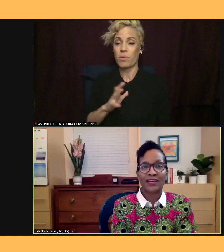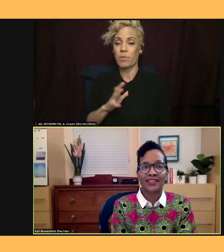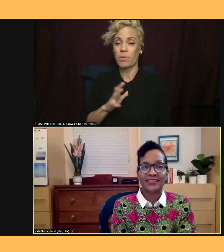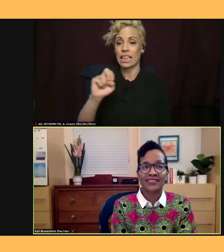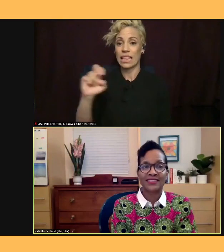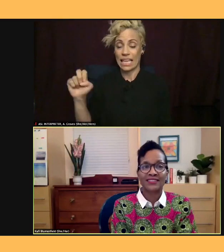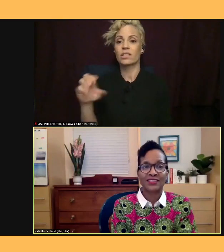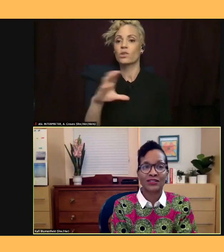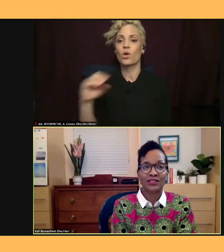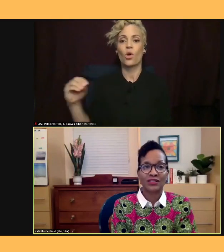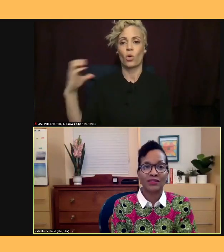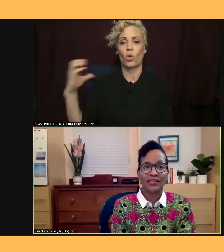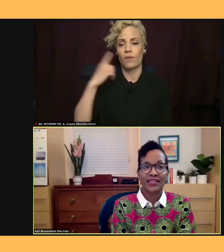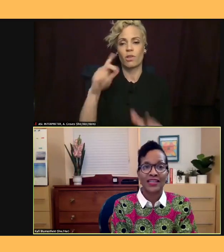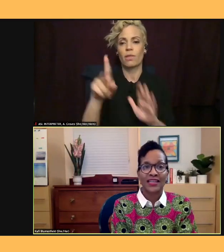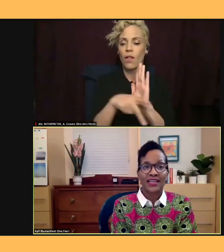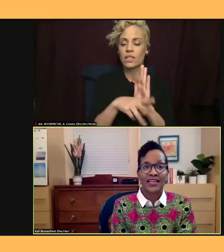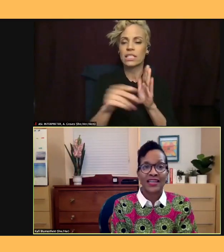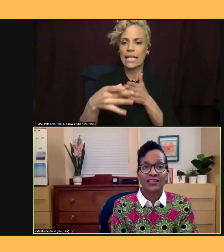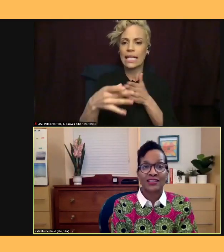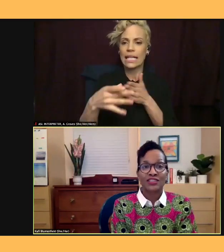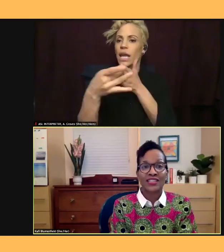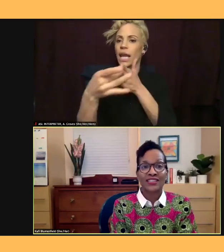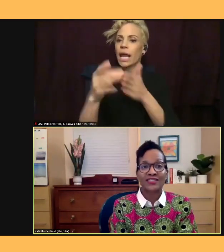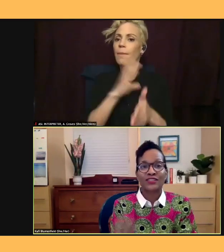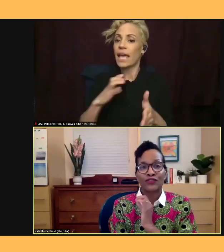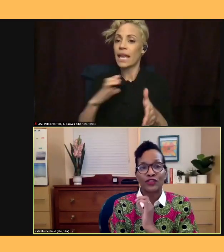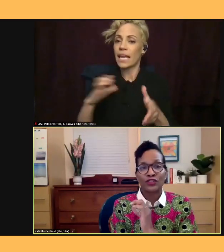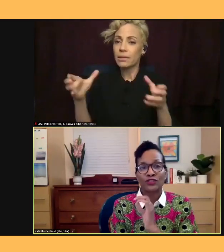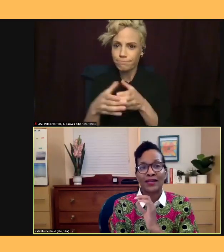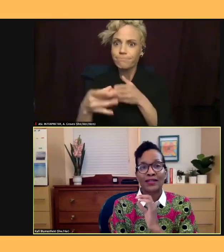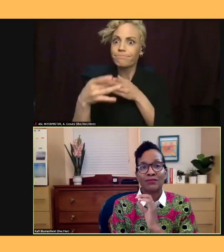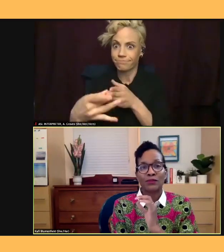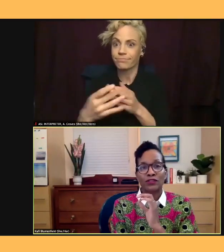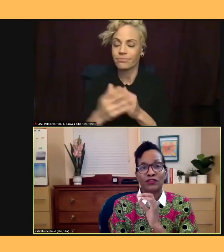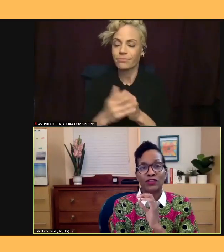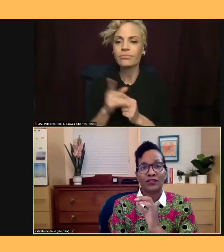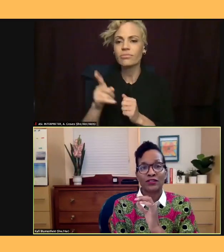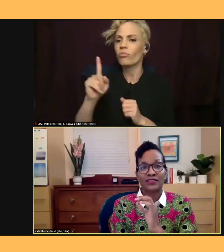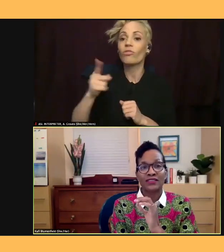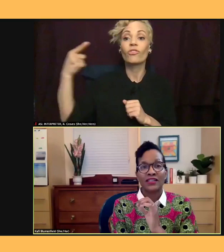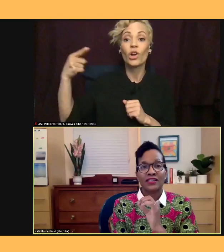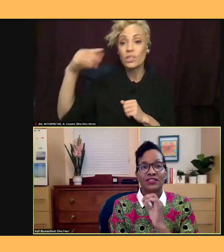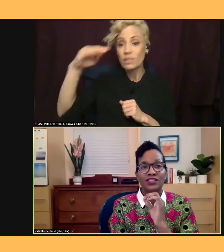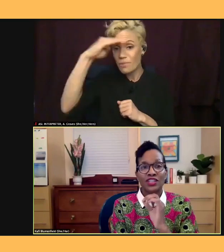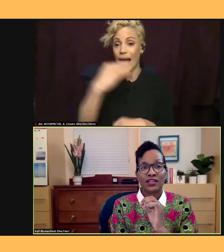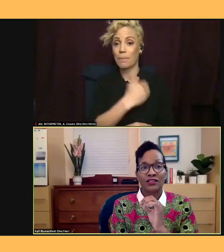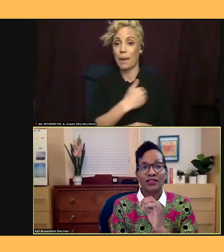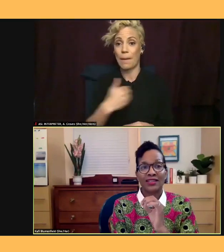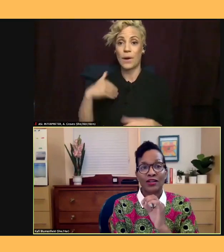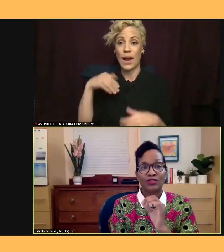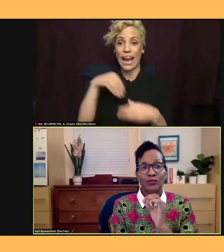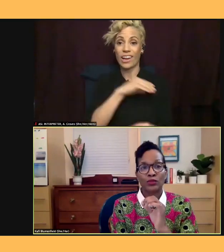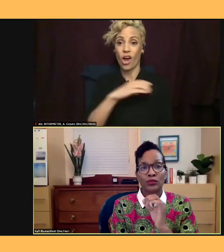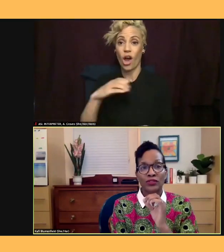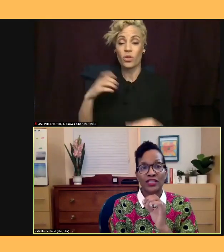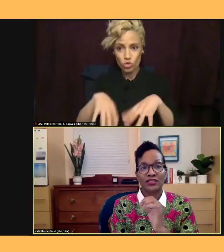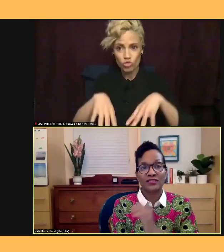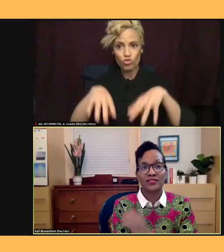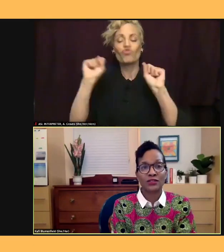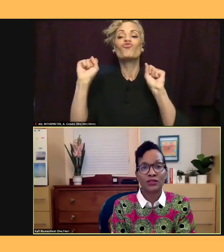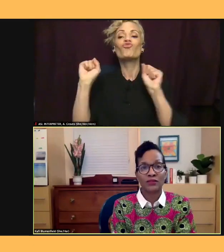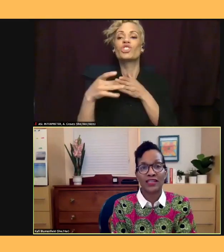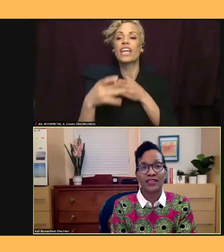Steering Committee, and she is the first Black member of Congress to chair the House Appropriations Subcommittee